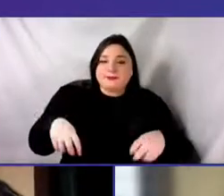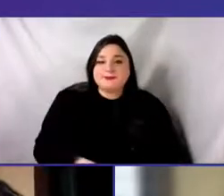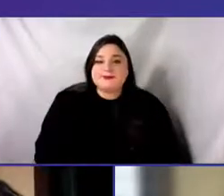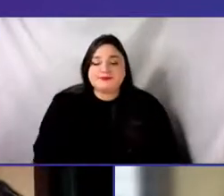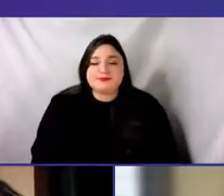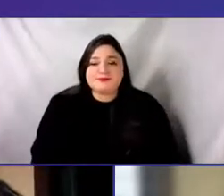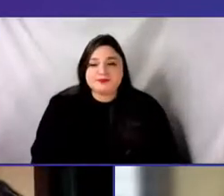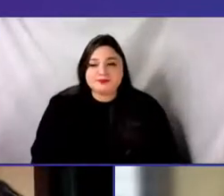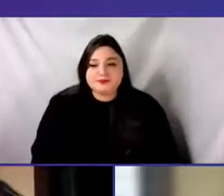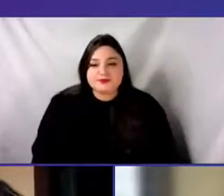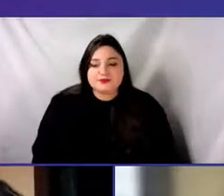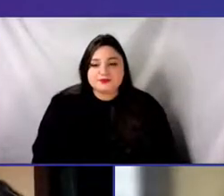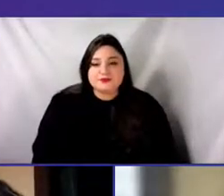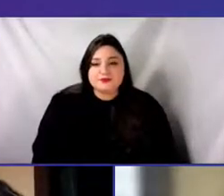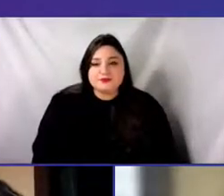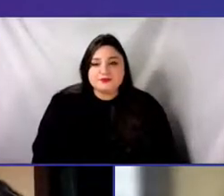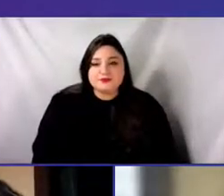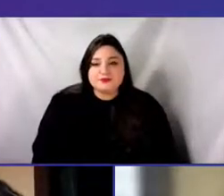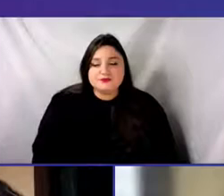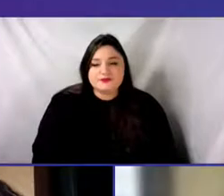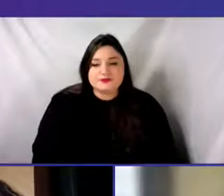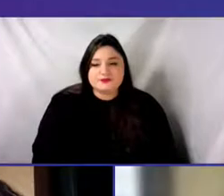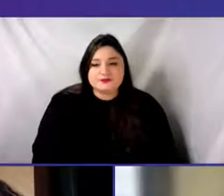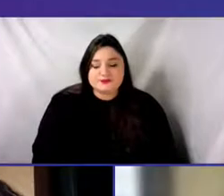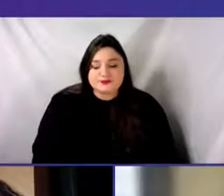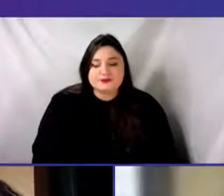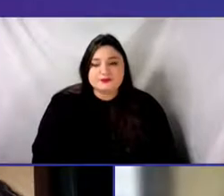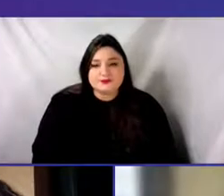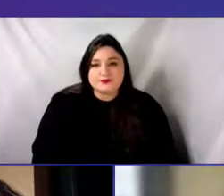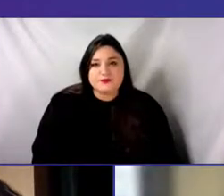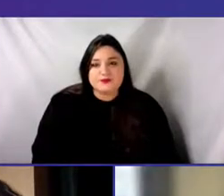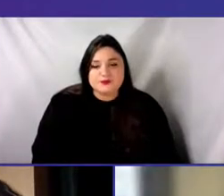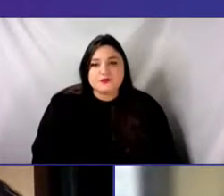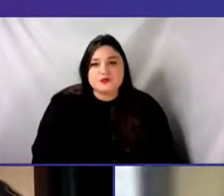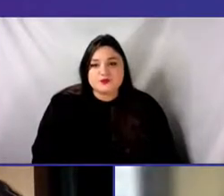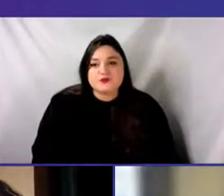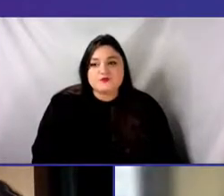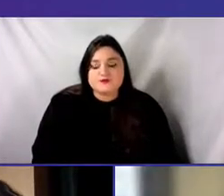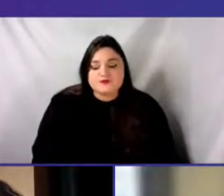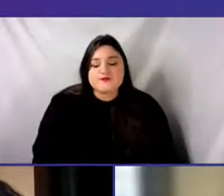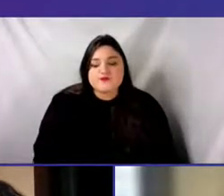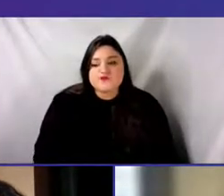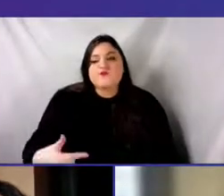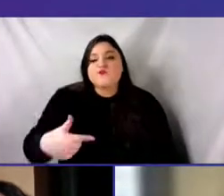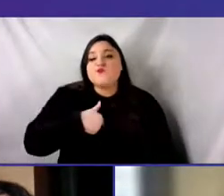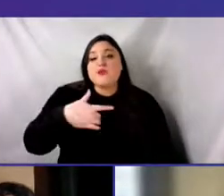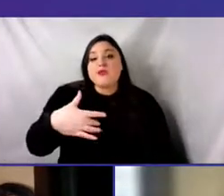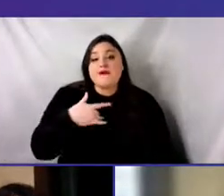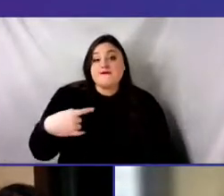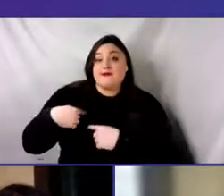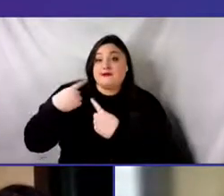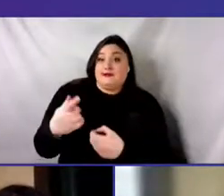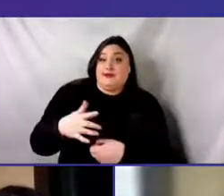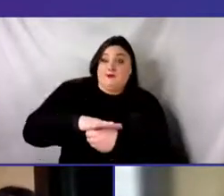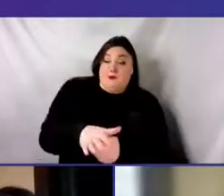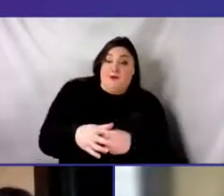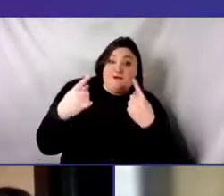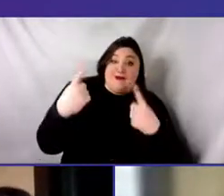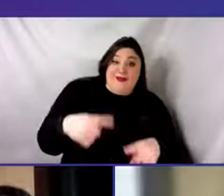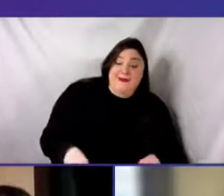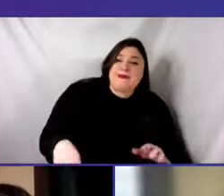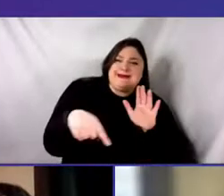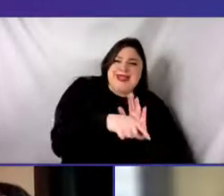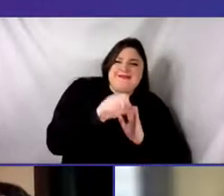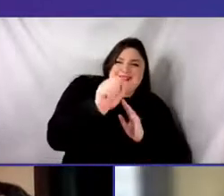at least one good thing that the COVID pandemic has done for us is to